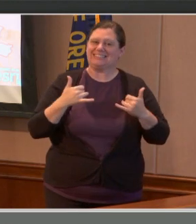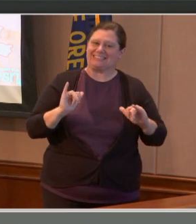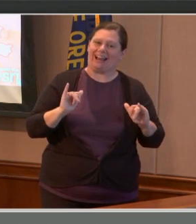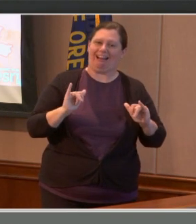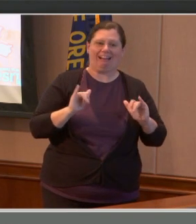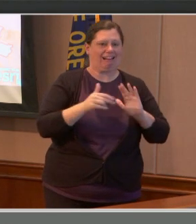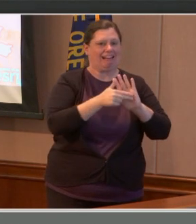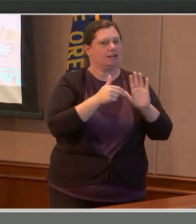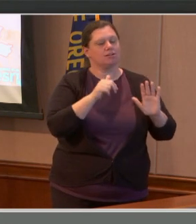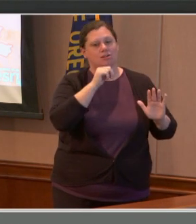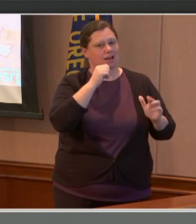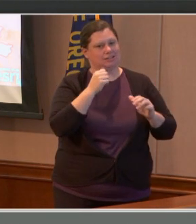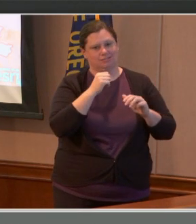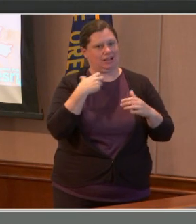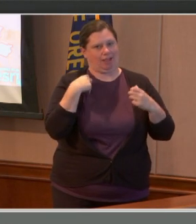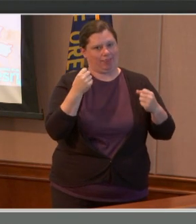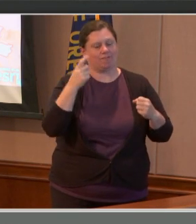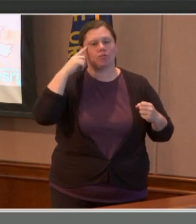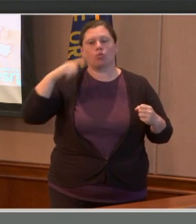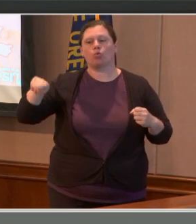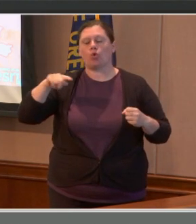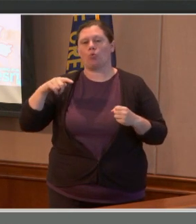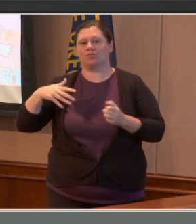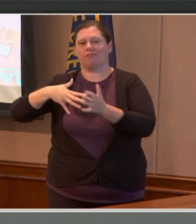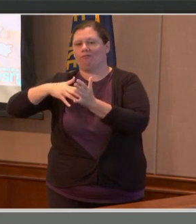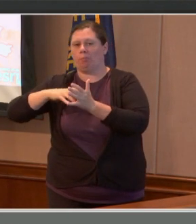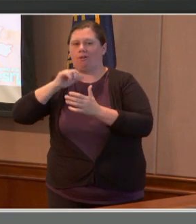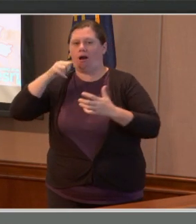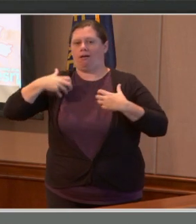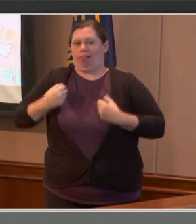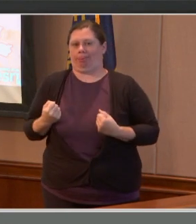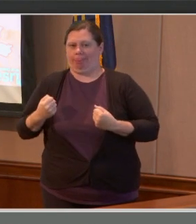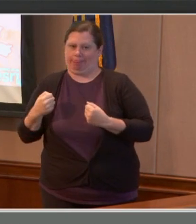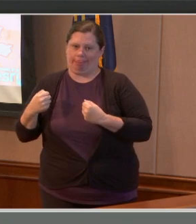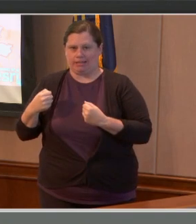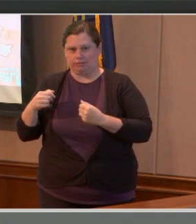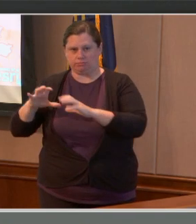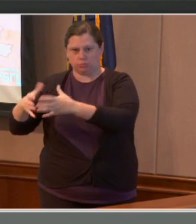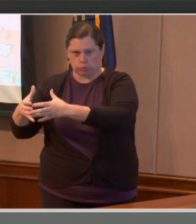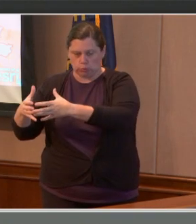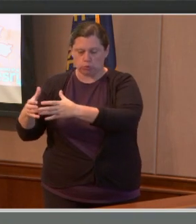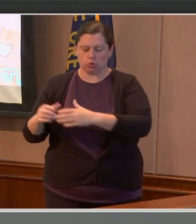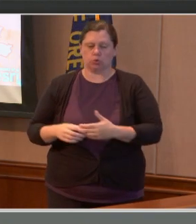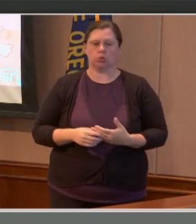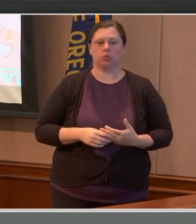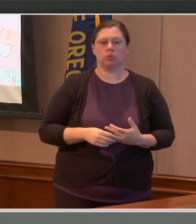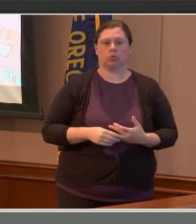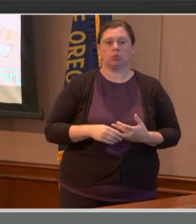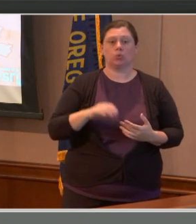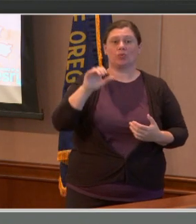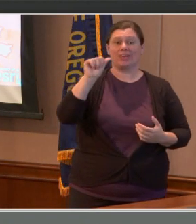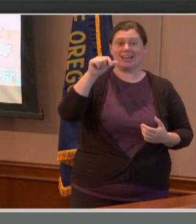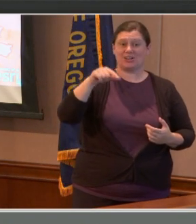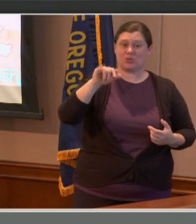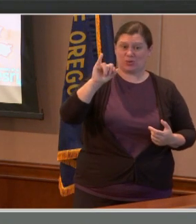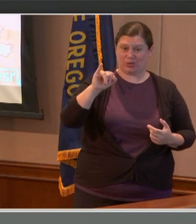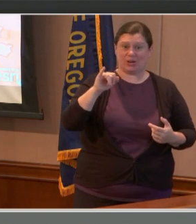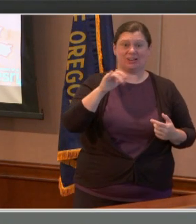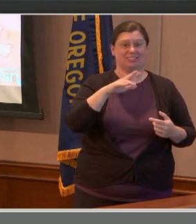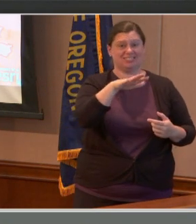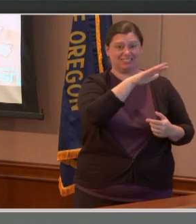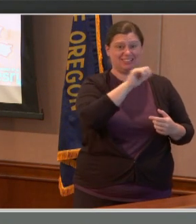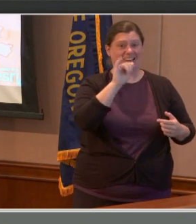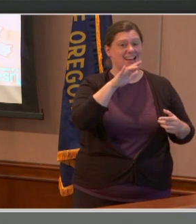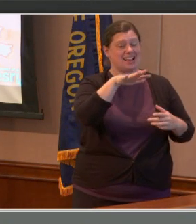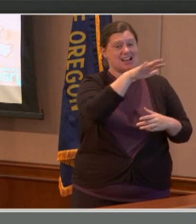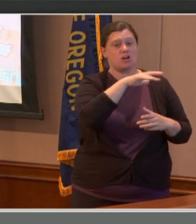our sensitive groups in the area. You can monitor the current air quality by going to our wildfire